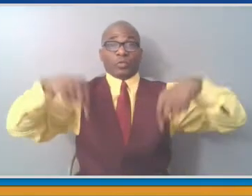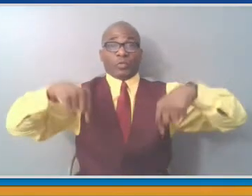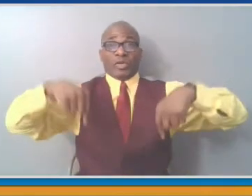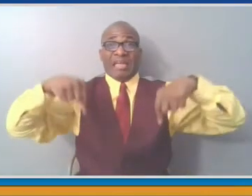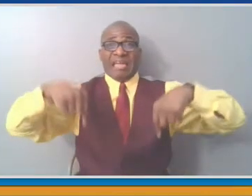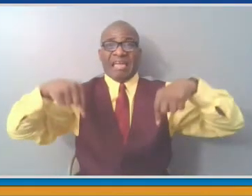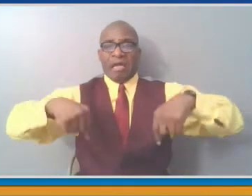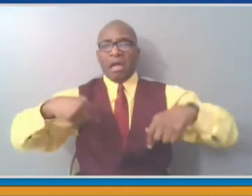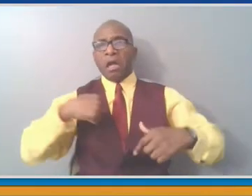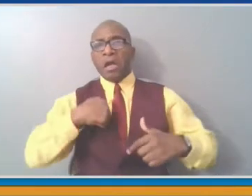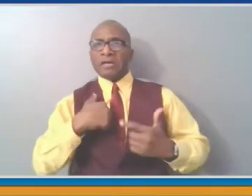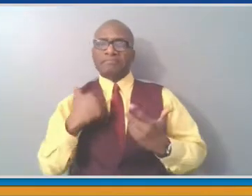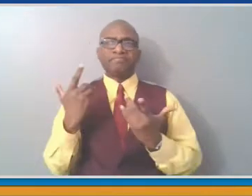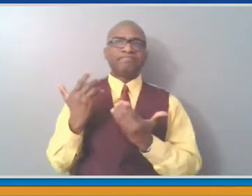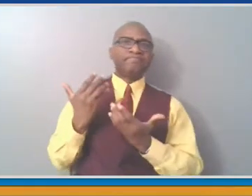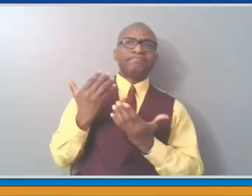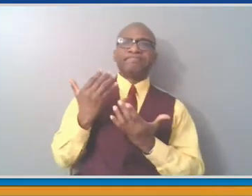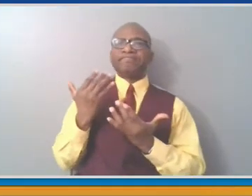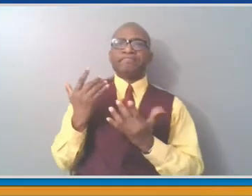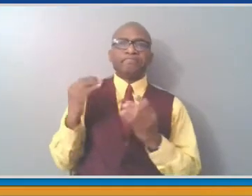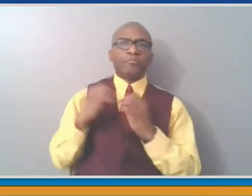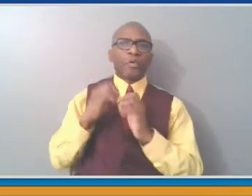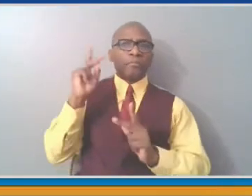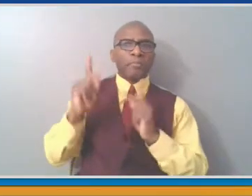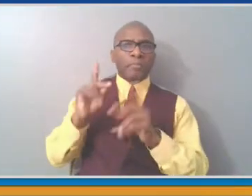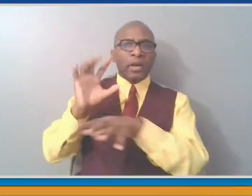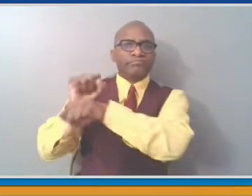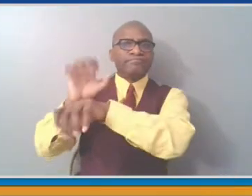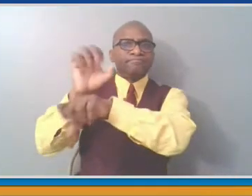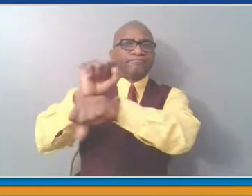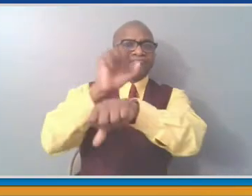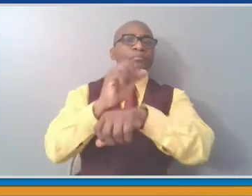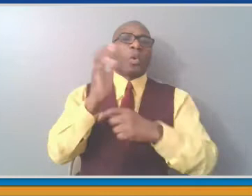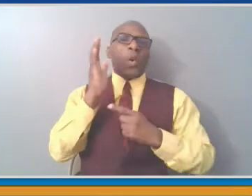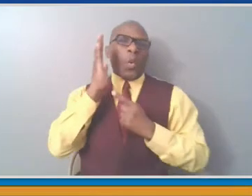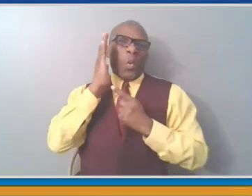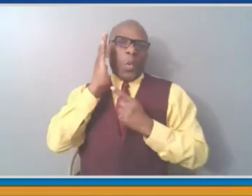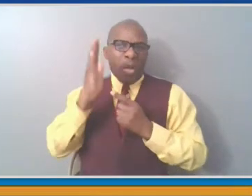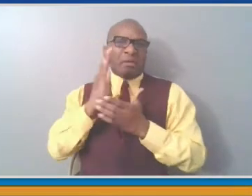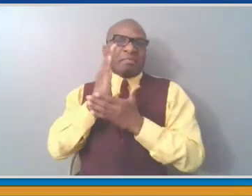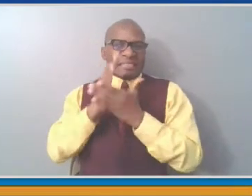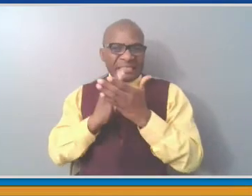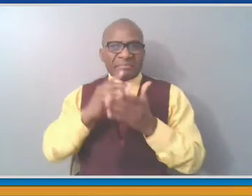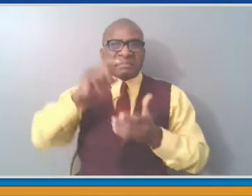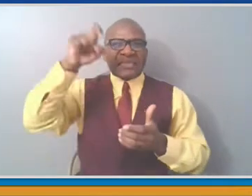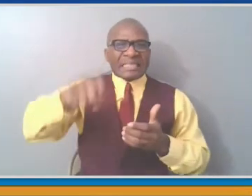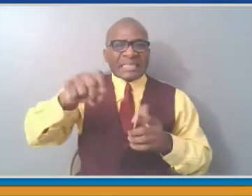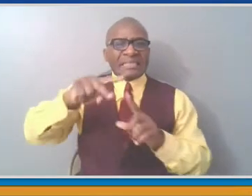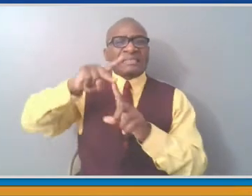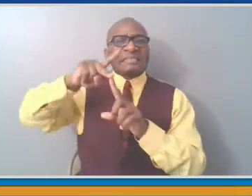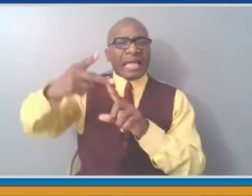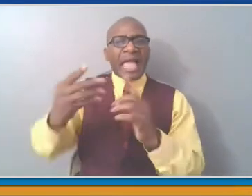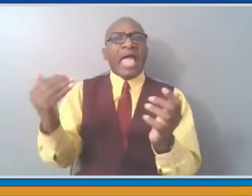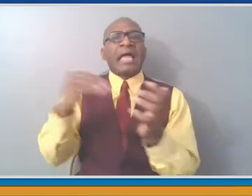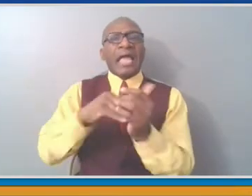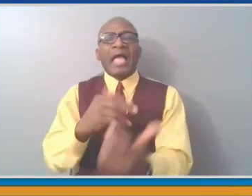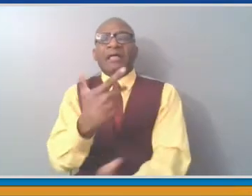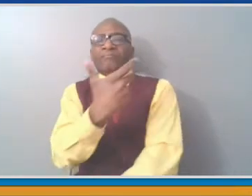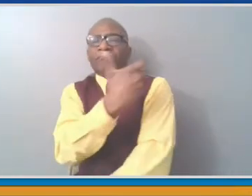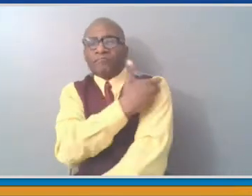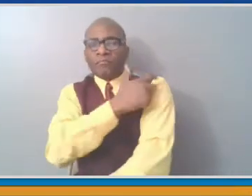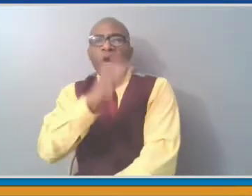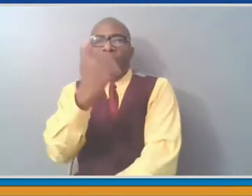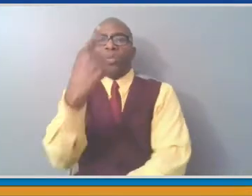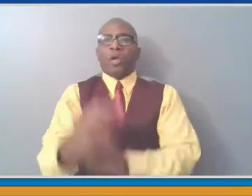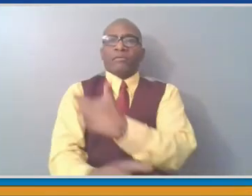which would be somewhere in the early part of May, we will reach 46 percent of the population vaccinated, with more that would have then been one shot